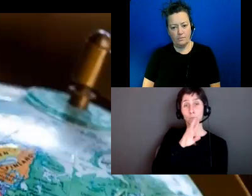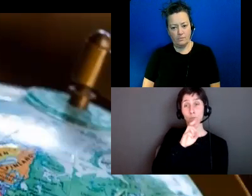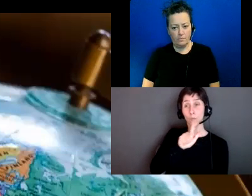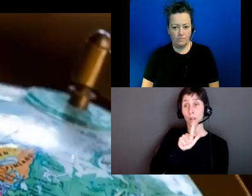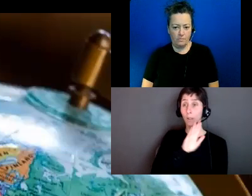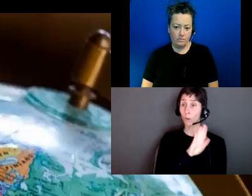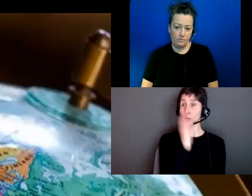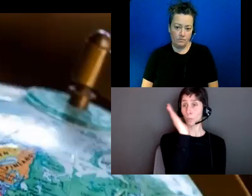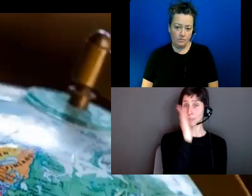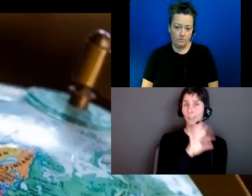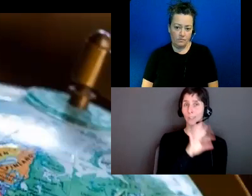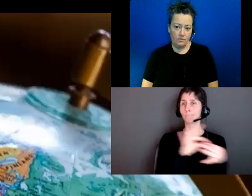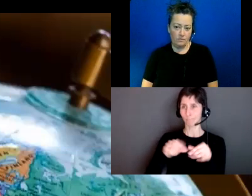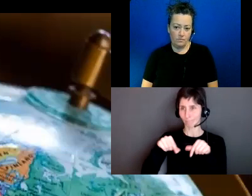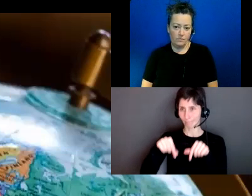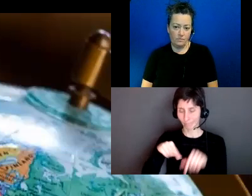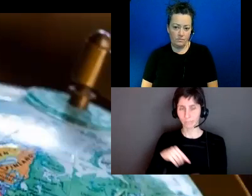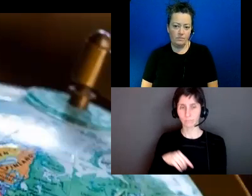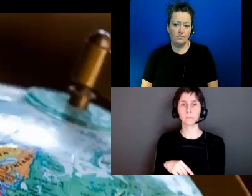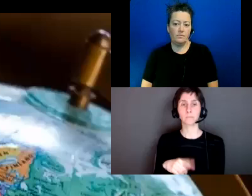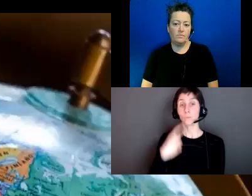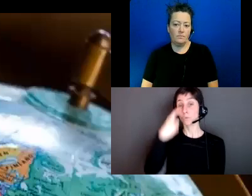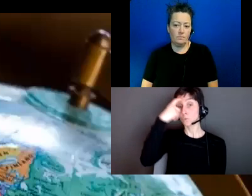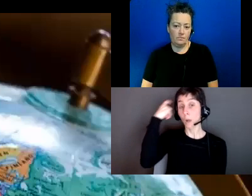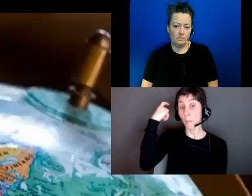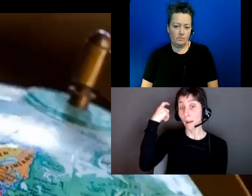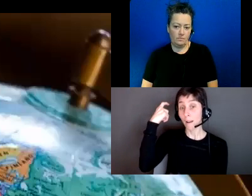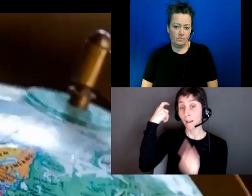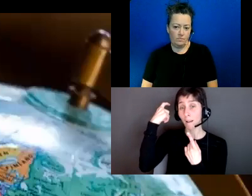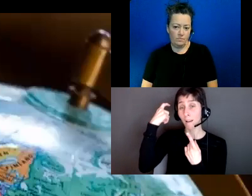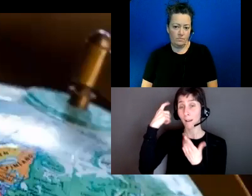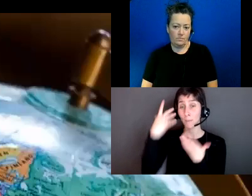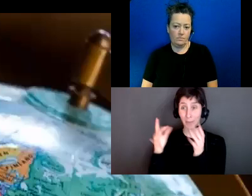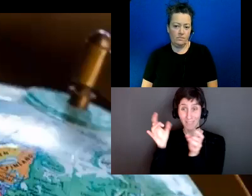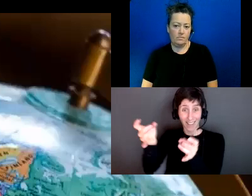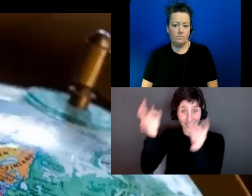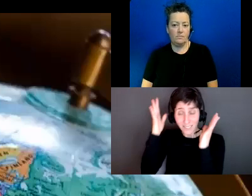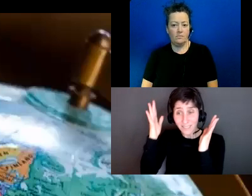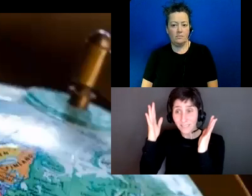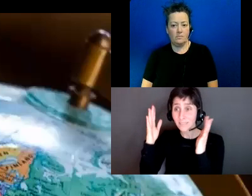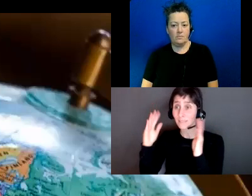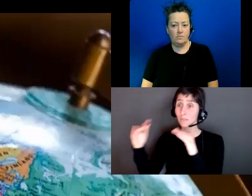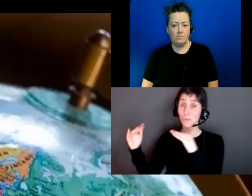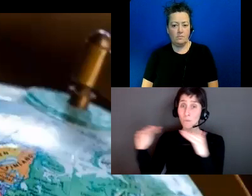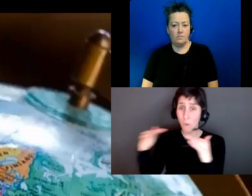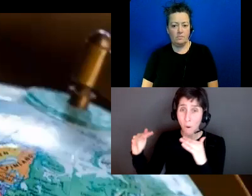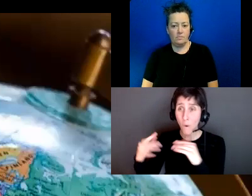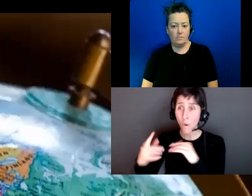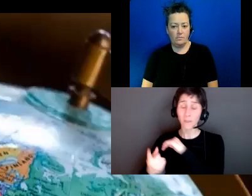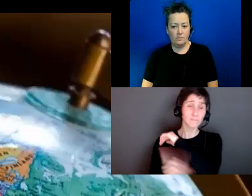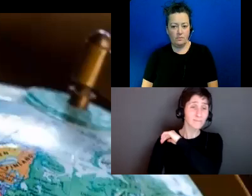talk about trauma can be you know violence from war from persecution